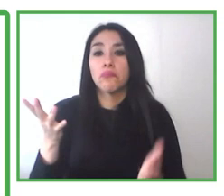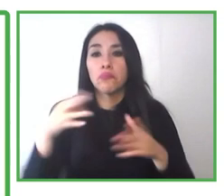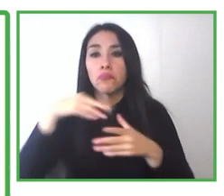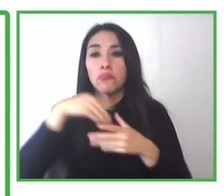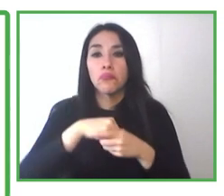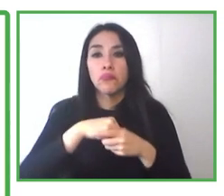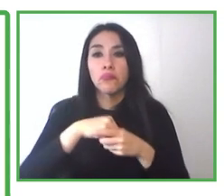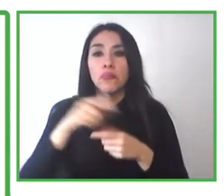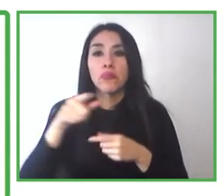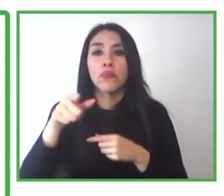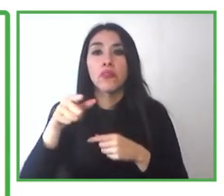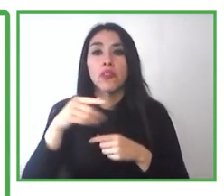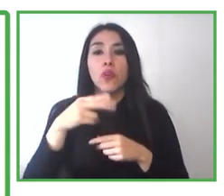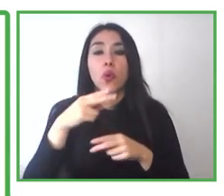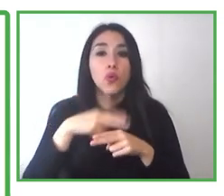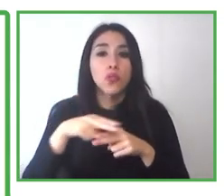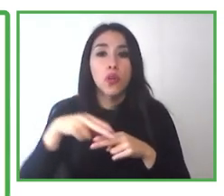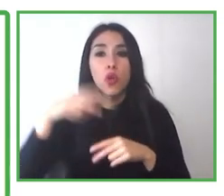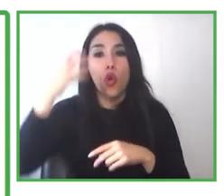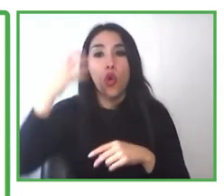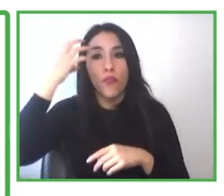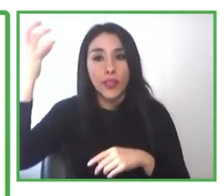using at the moment of Providencia.